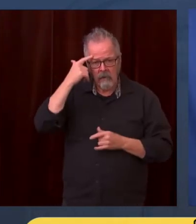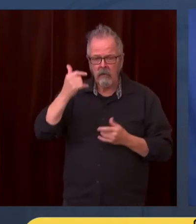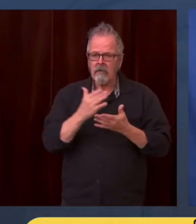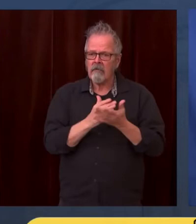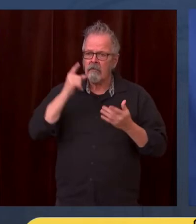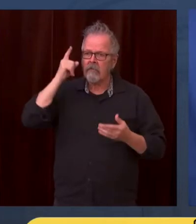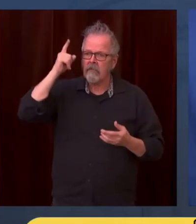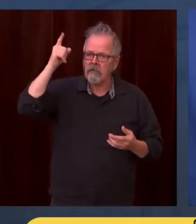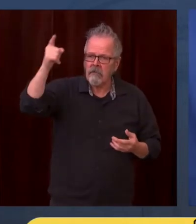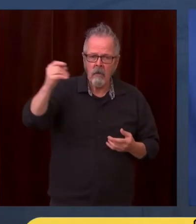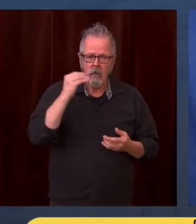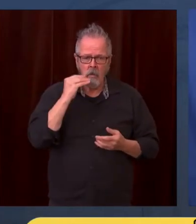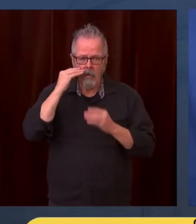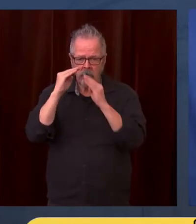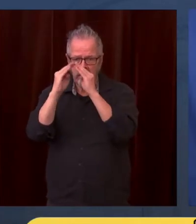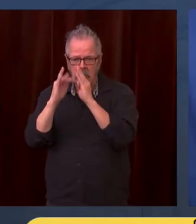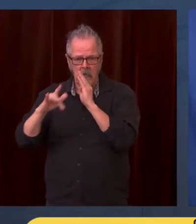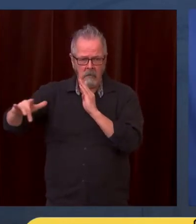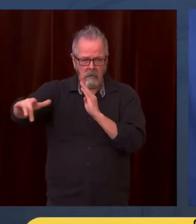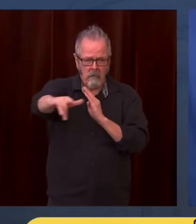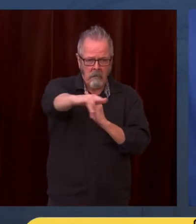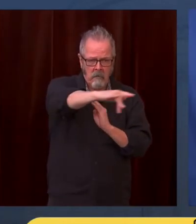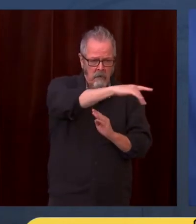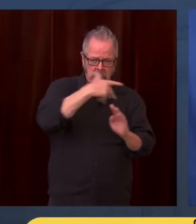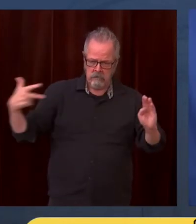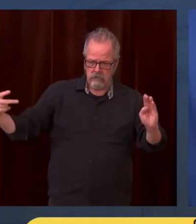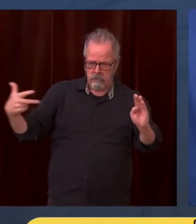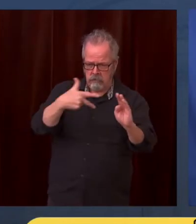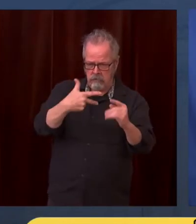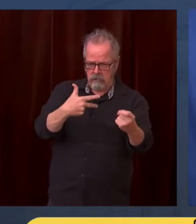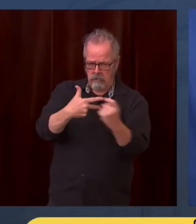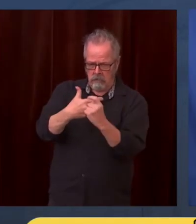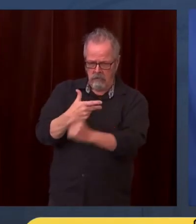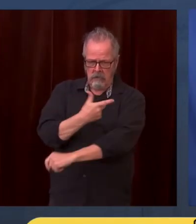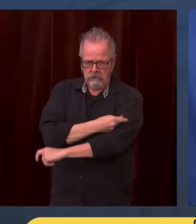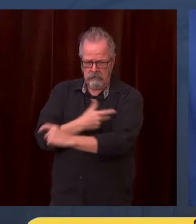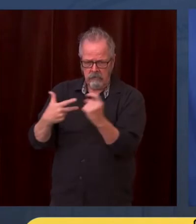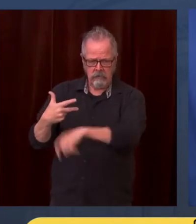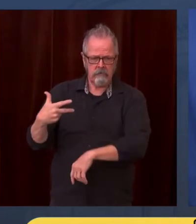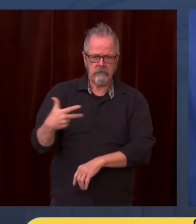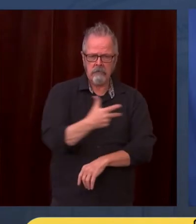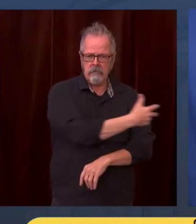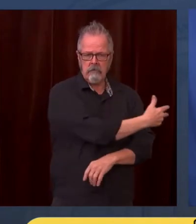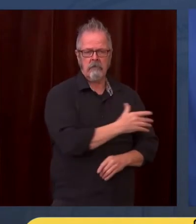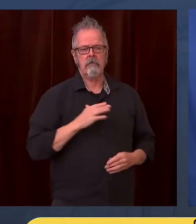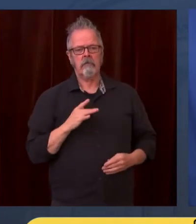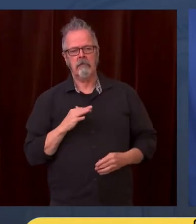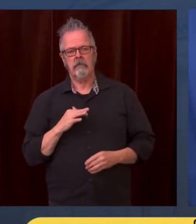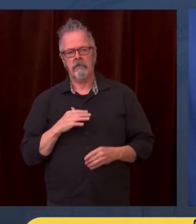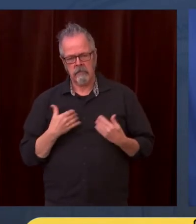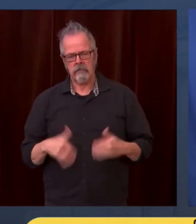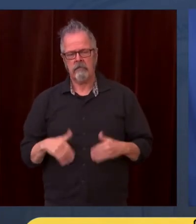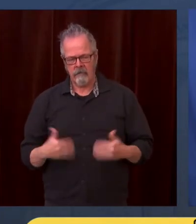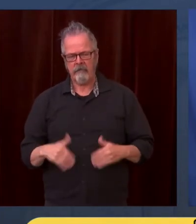vaccines out to people. We have supported at least 327 mobile clinics just since June.